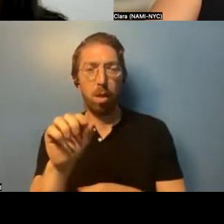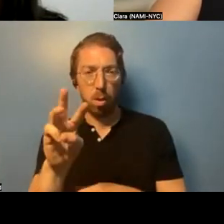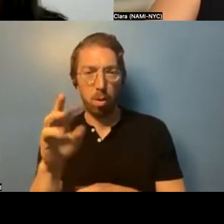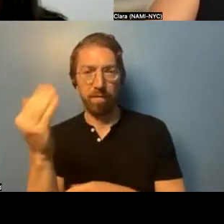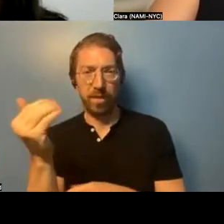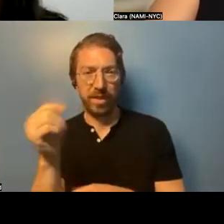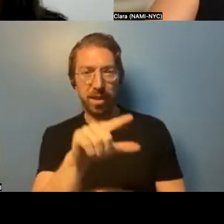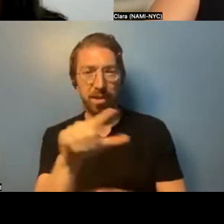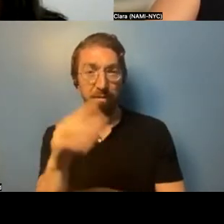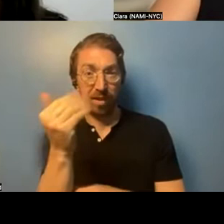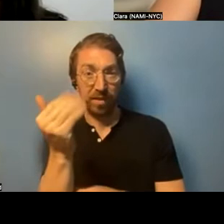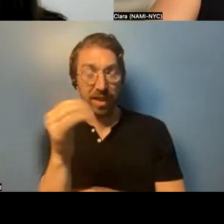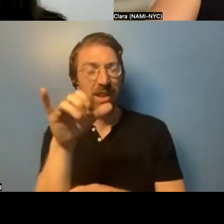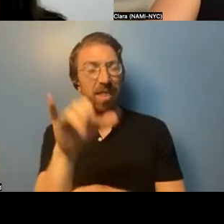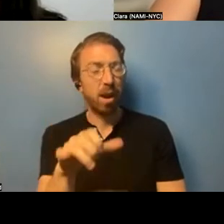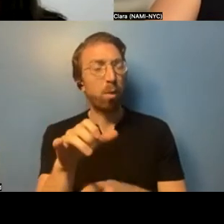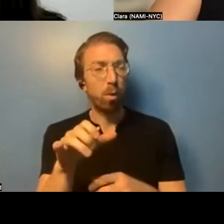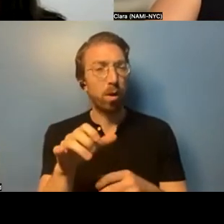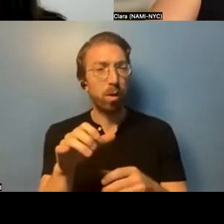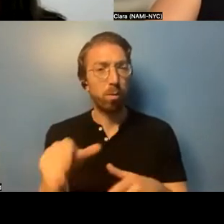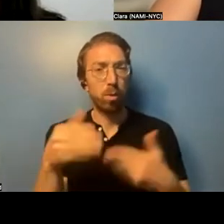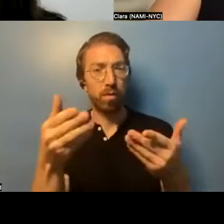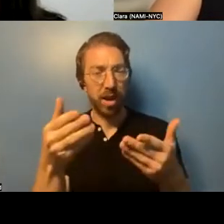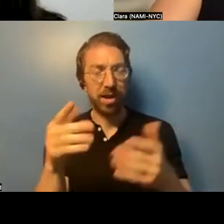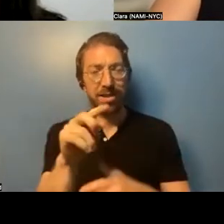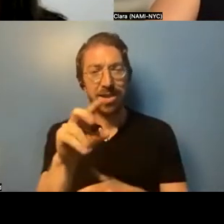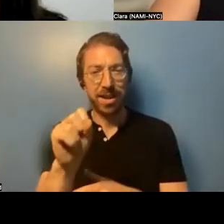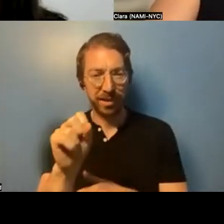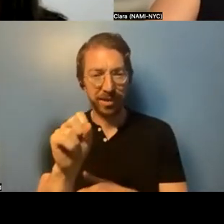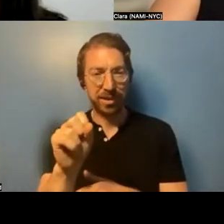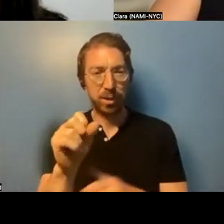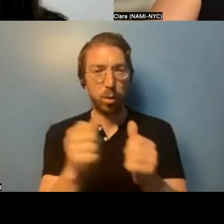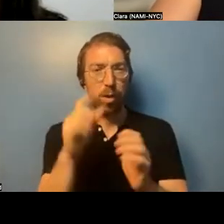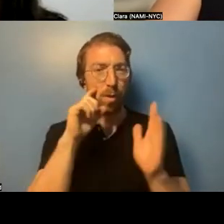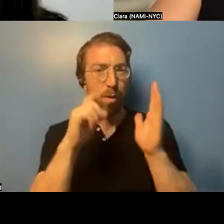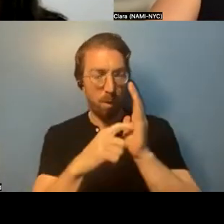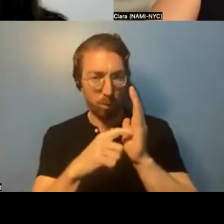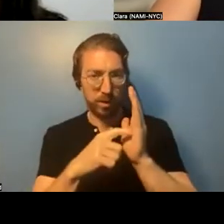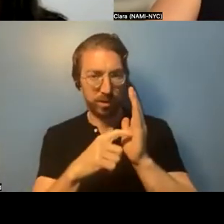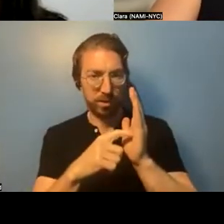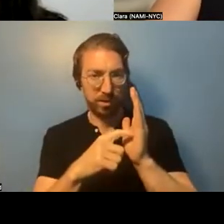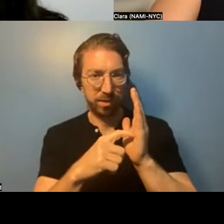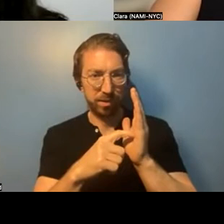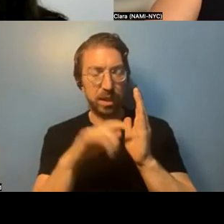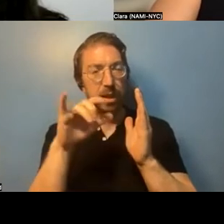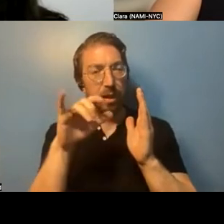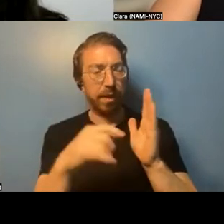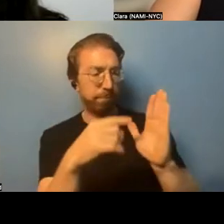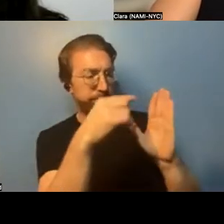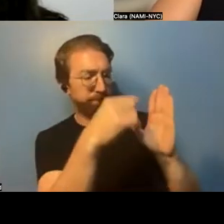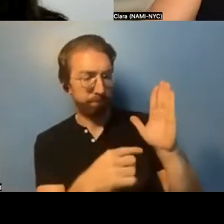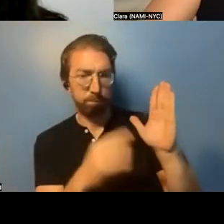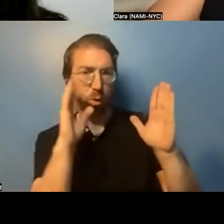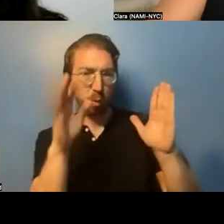in permanent supportive housing get a notice with that specifies the funding sources for their supportive